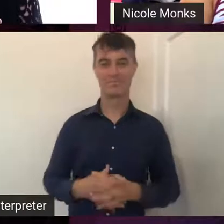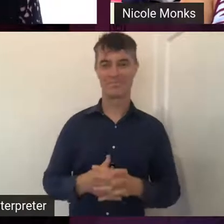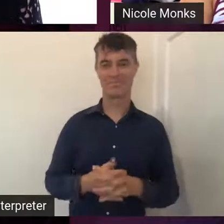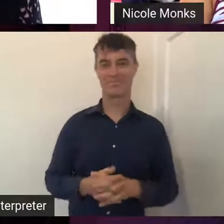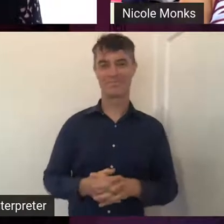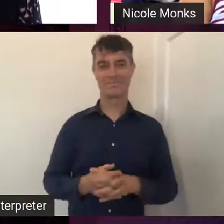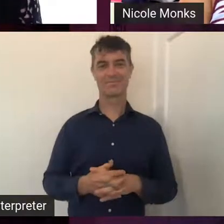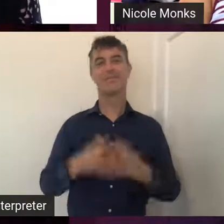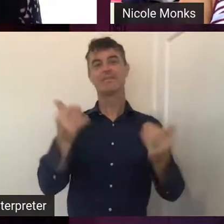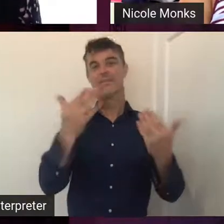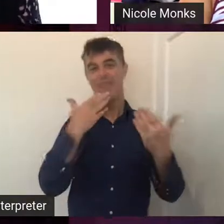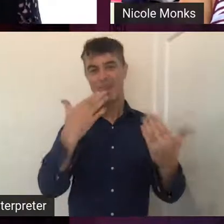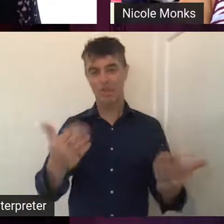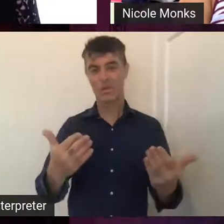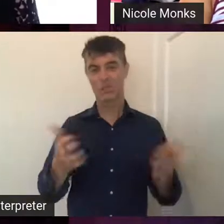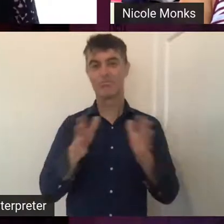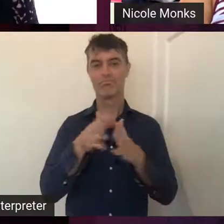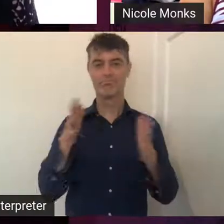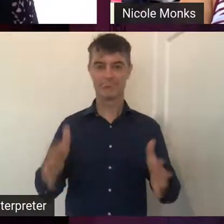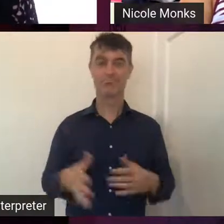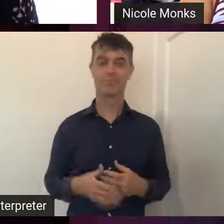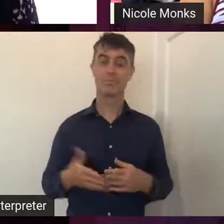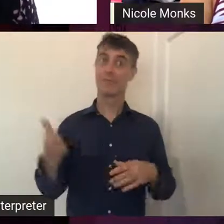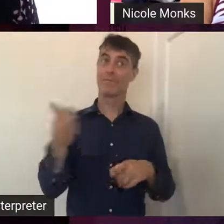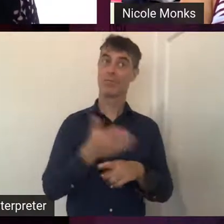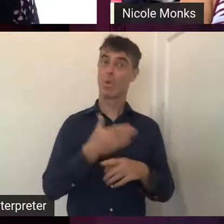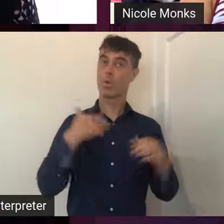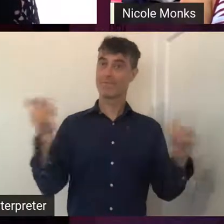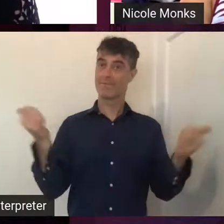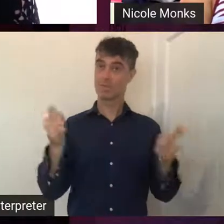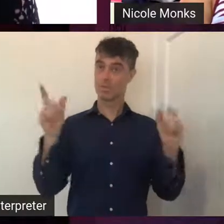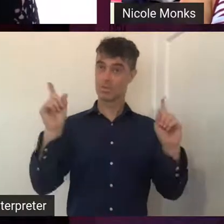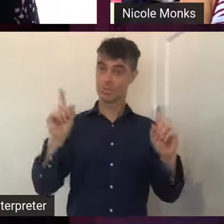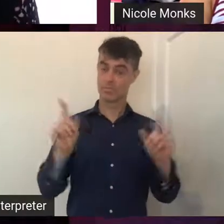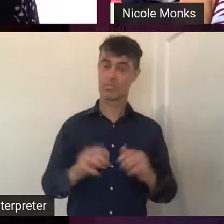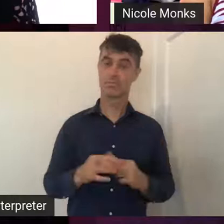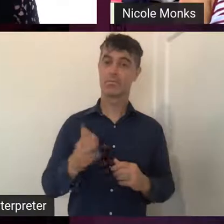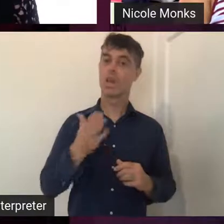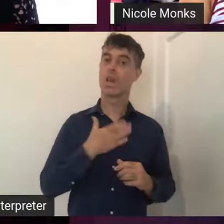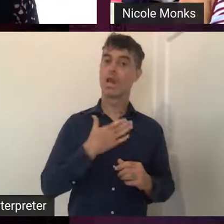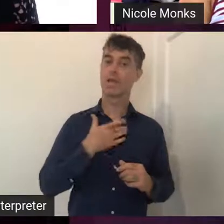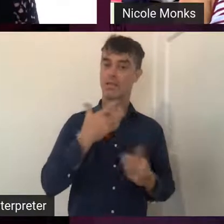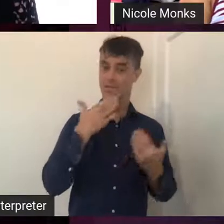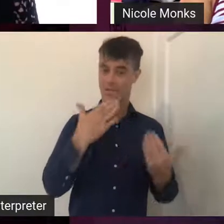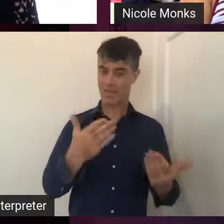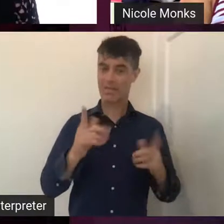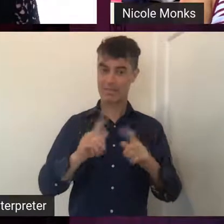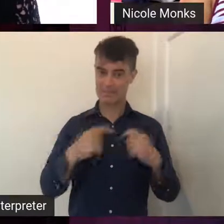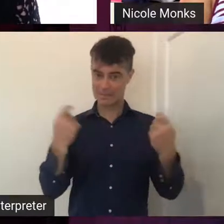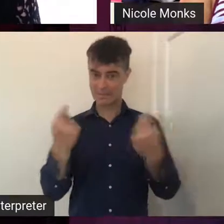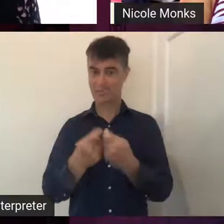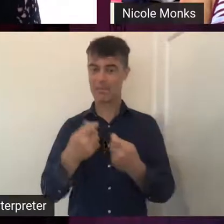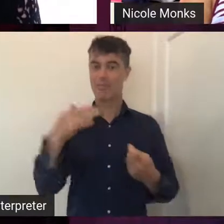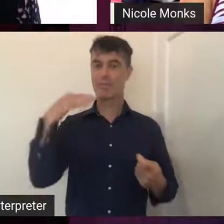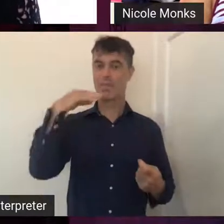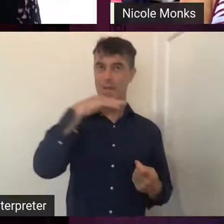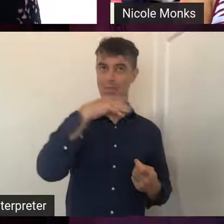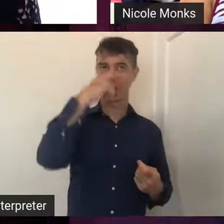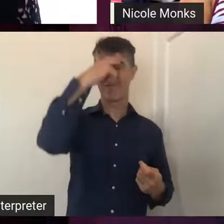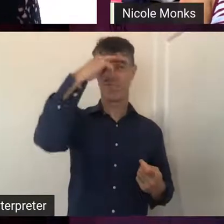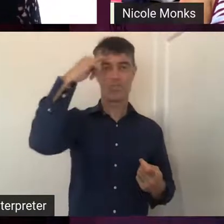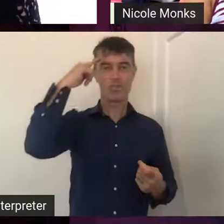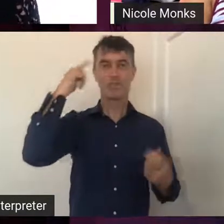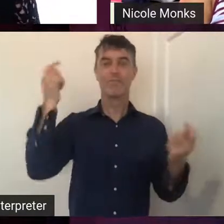So thank you very much. Before we finish up today, I'd like to thank the team at the Melbourne Fringe Festival